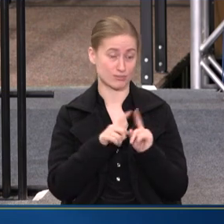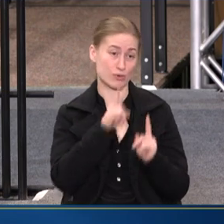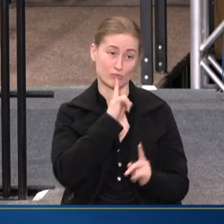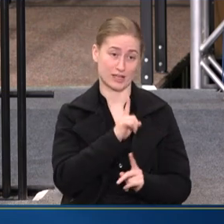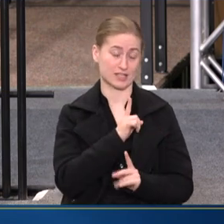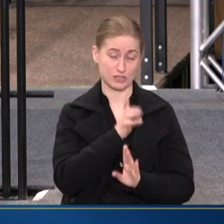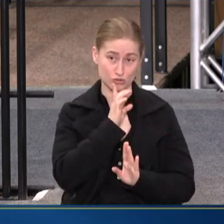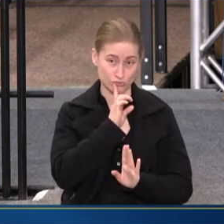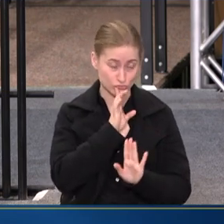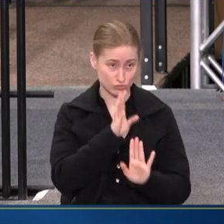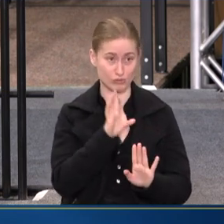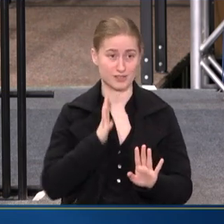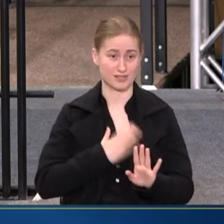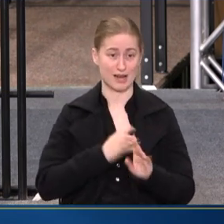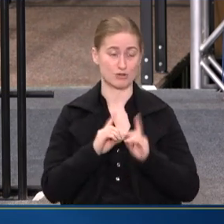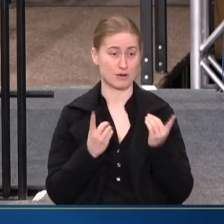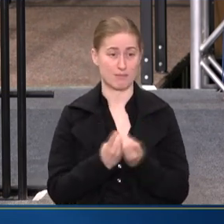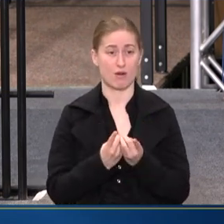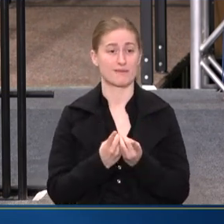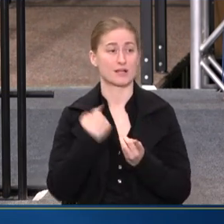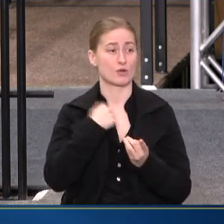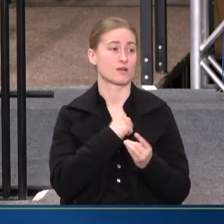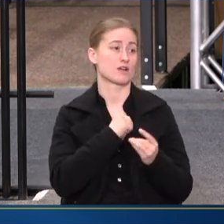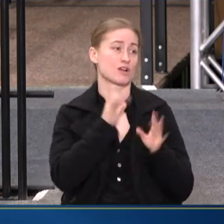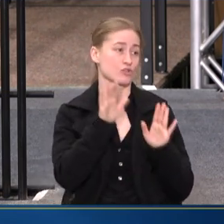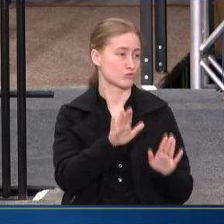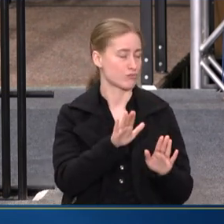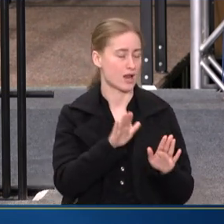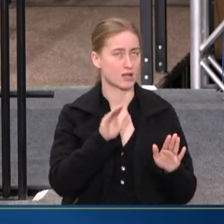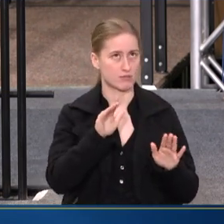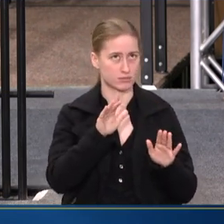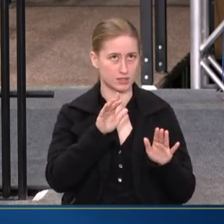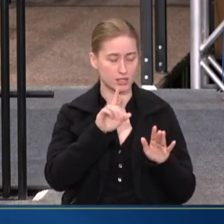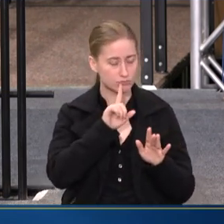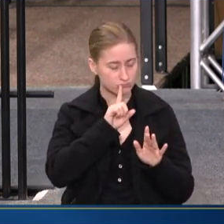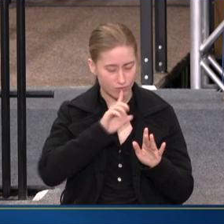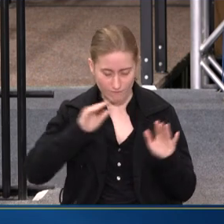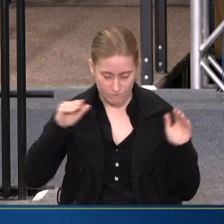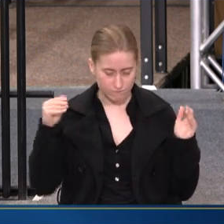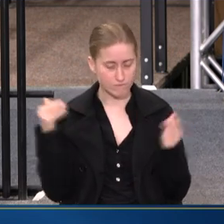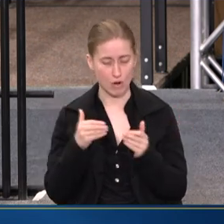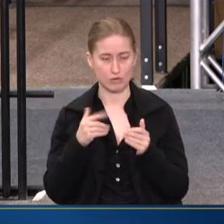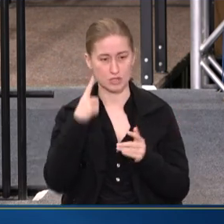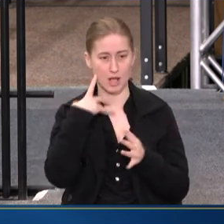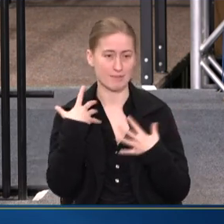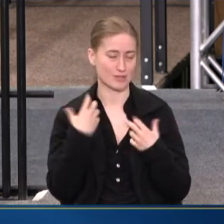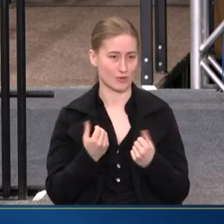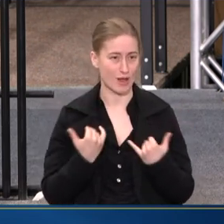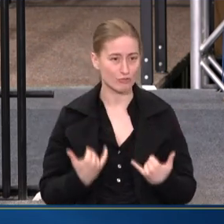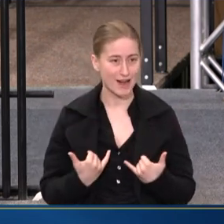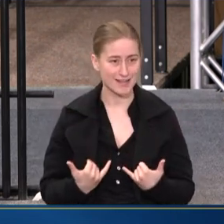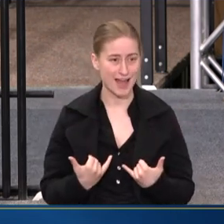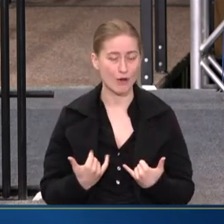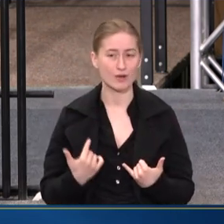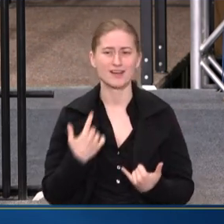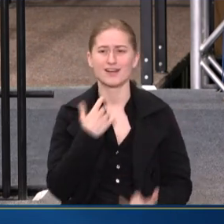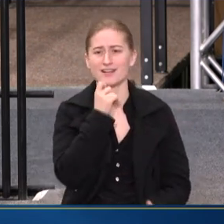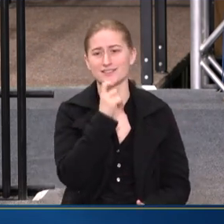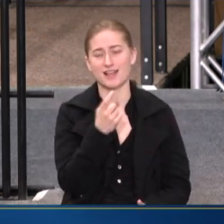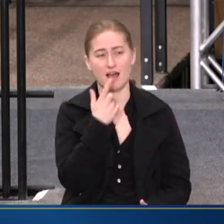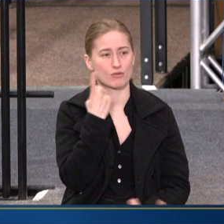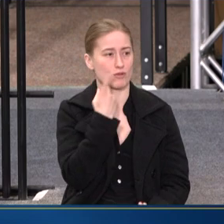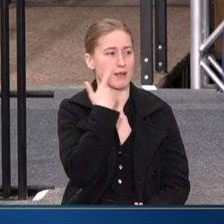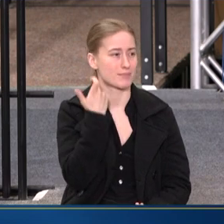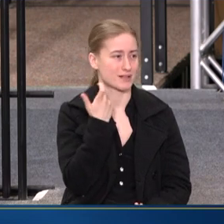TRULY AS A DEPARTMENT, WE ARE INCREDIBLY FOCUSED ON MENTAL HEALTH RIGHT NOW. AND IT'S NOT JUST